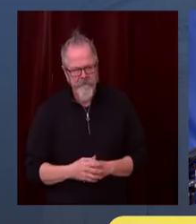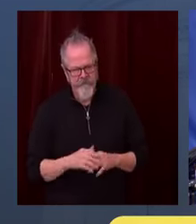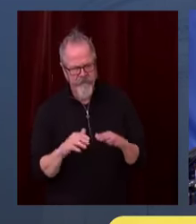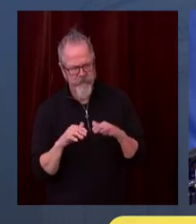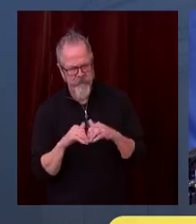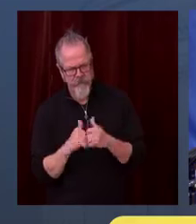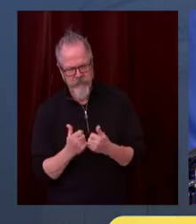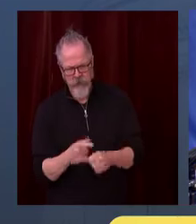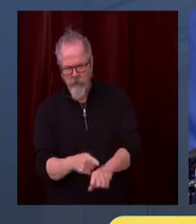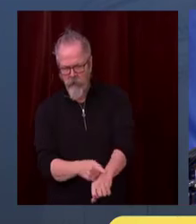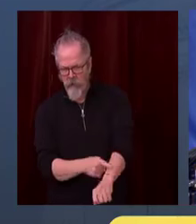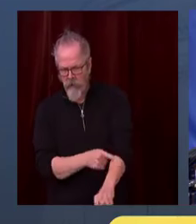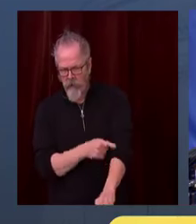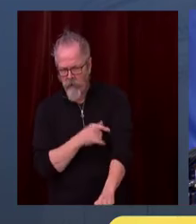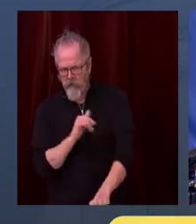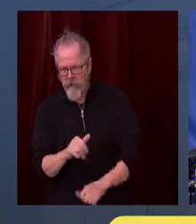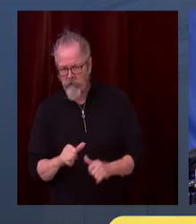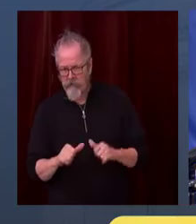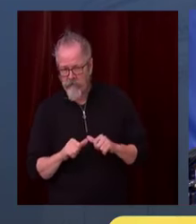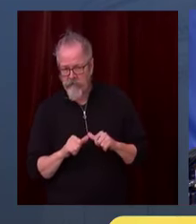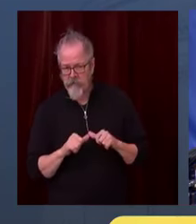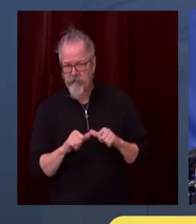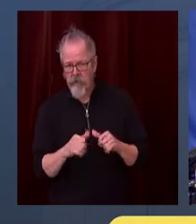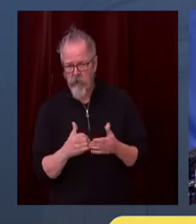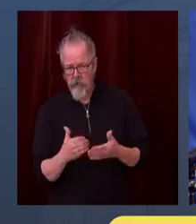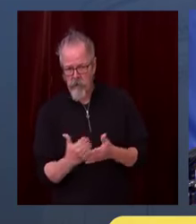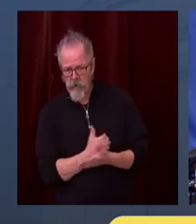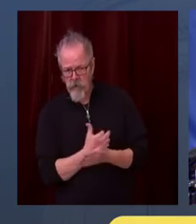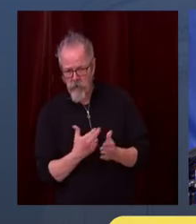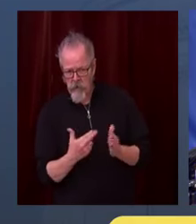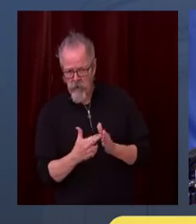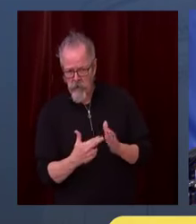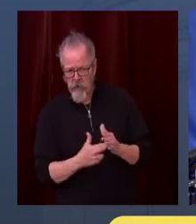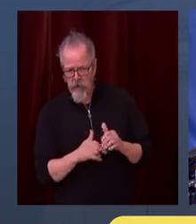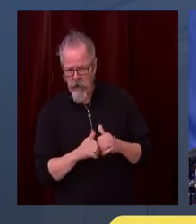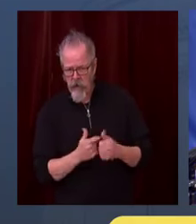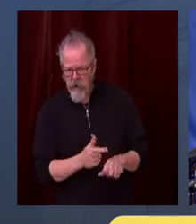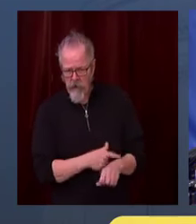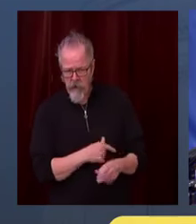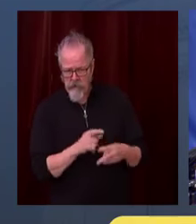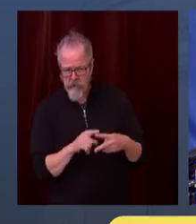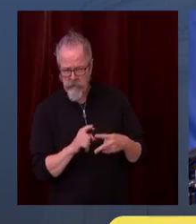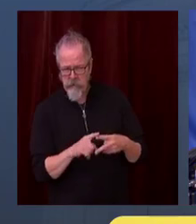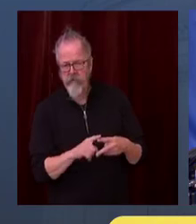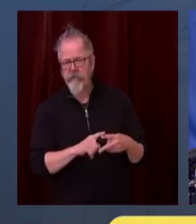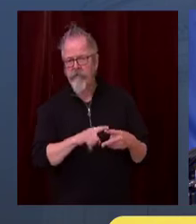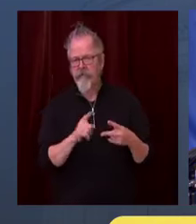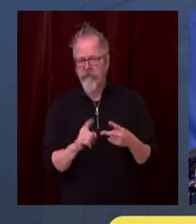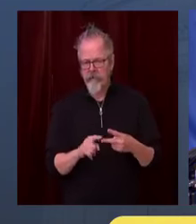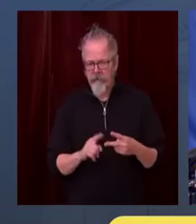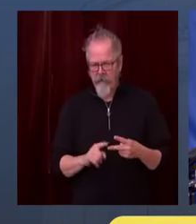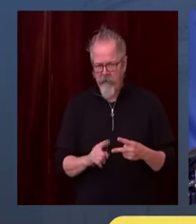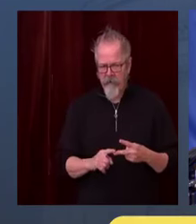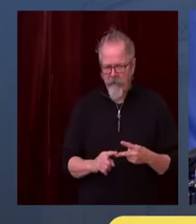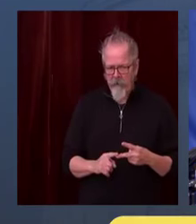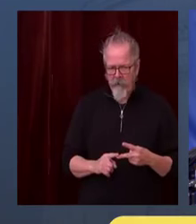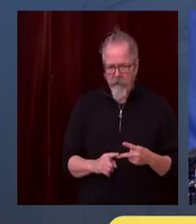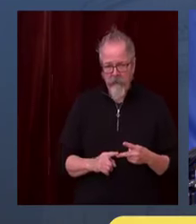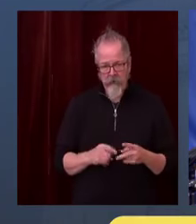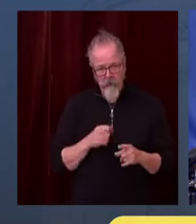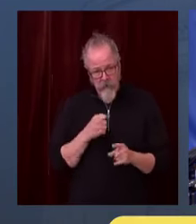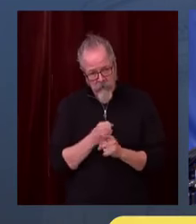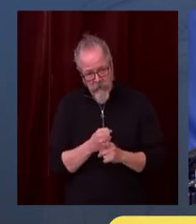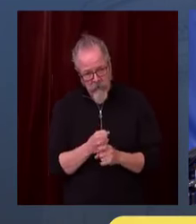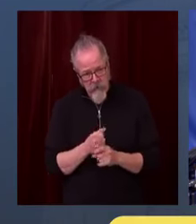And two, what's the effect on these new regulations on sporting events? Are the